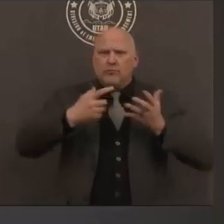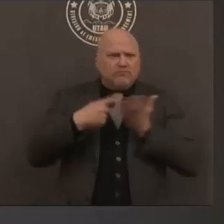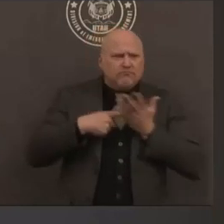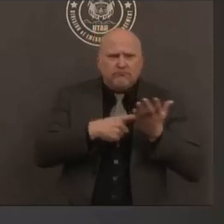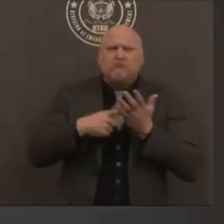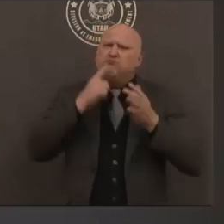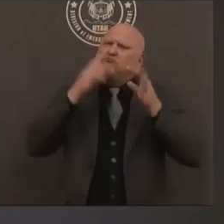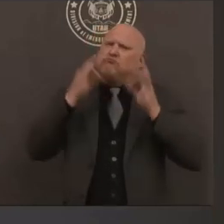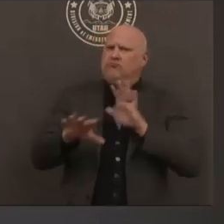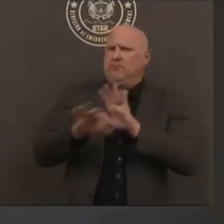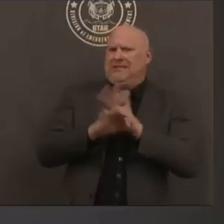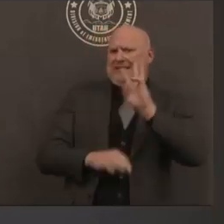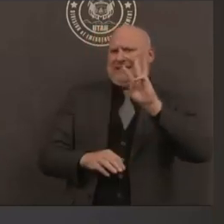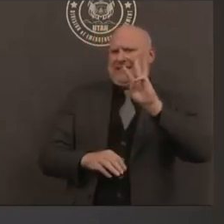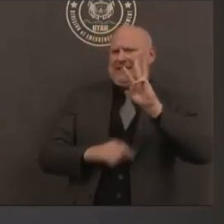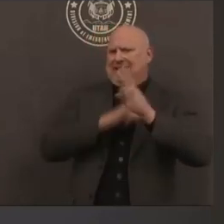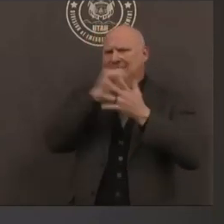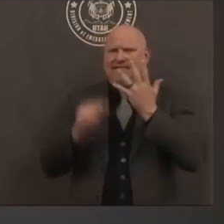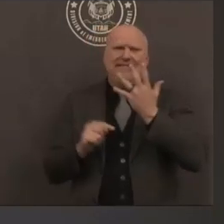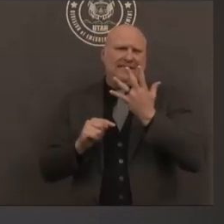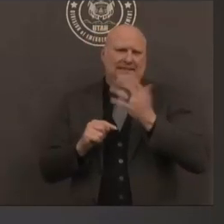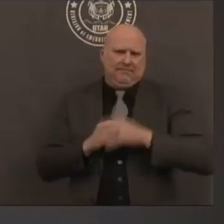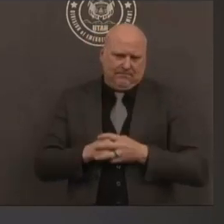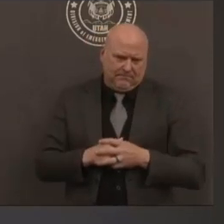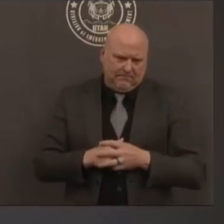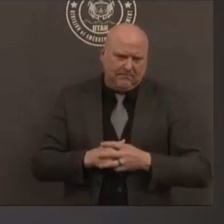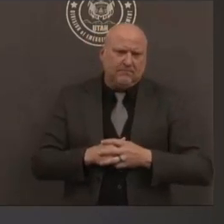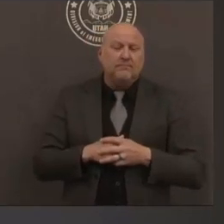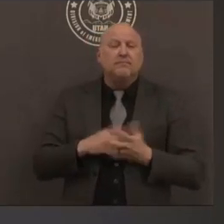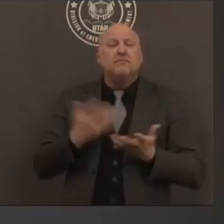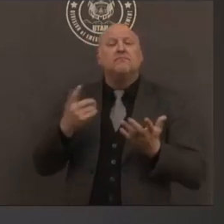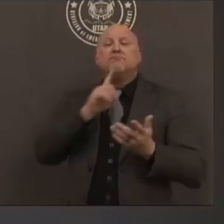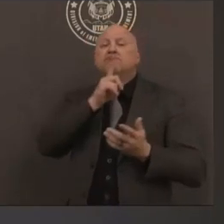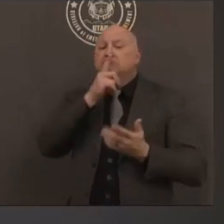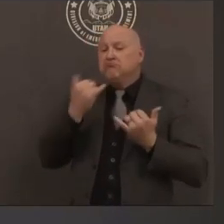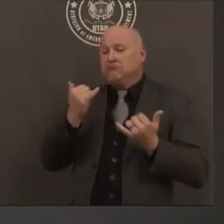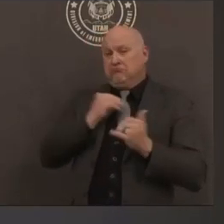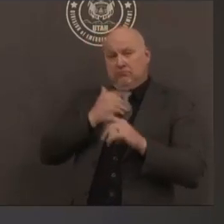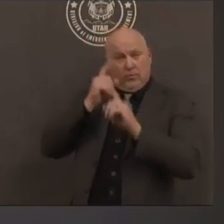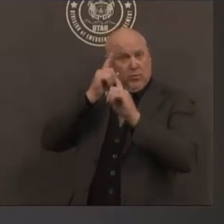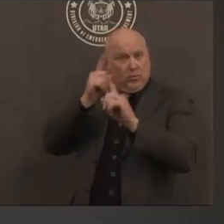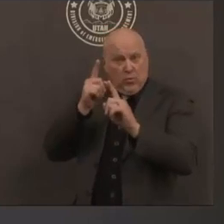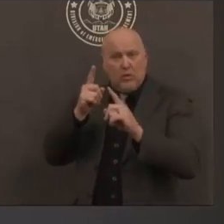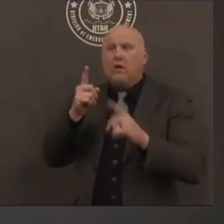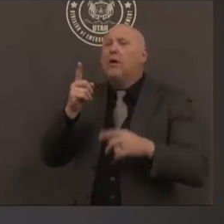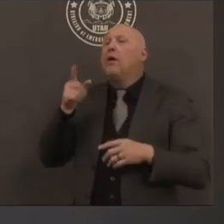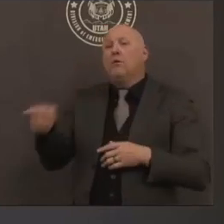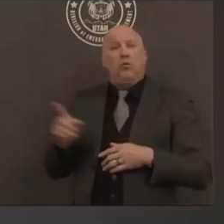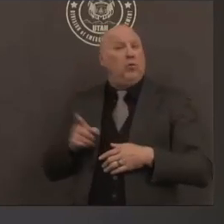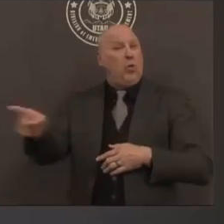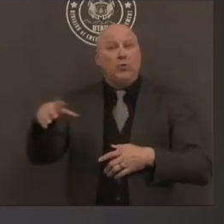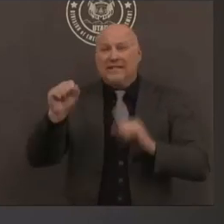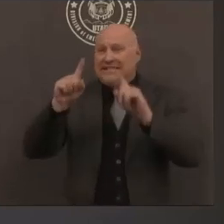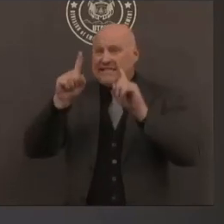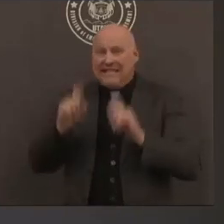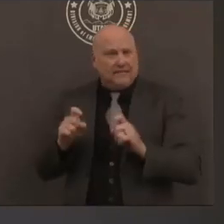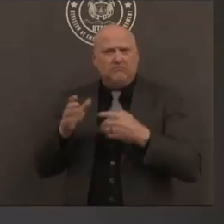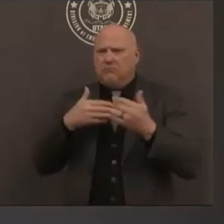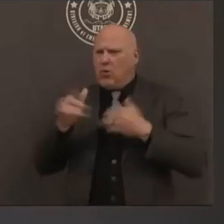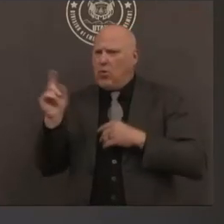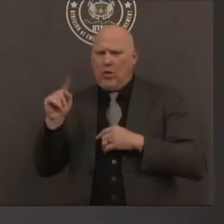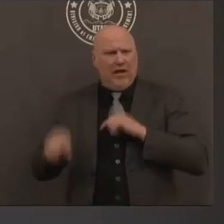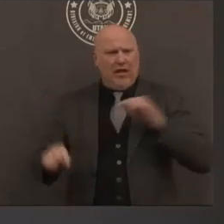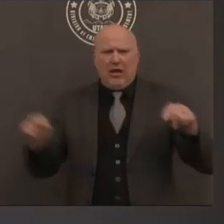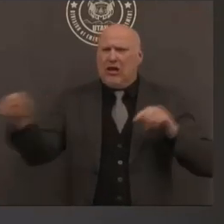guidelines implemented so that no matter where a utah goes to get tested they know what to expect and have a similar experience